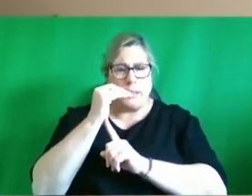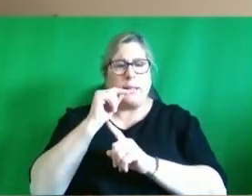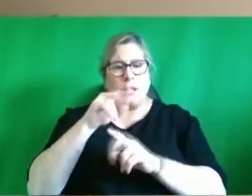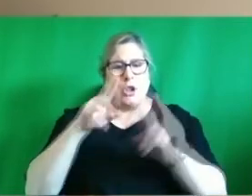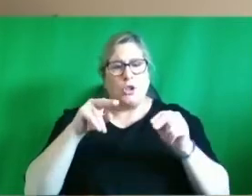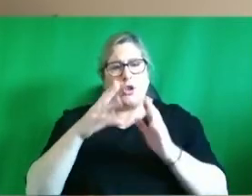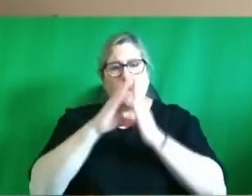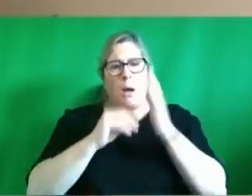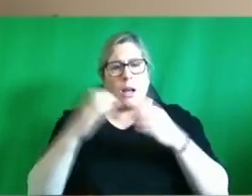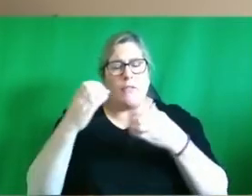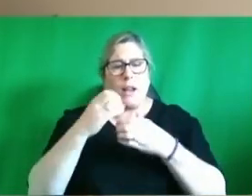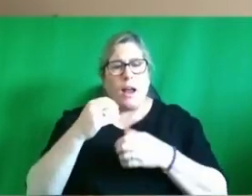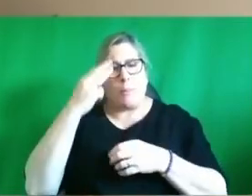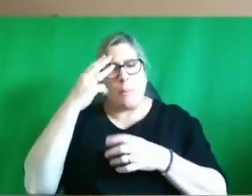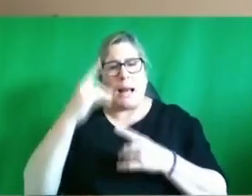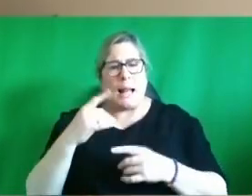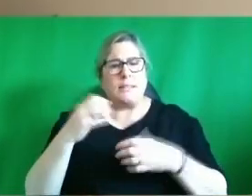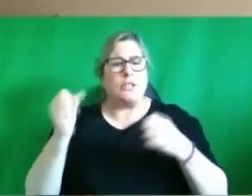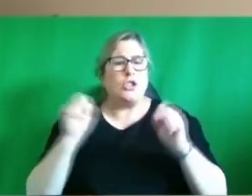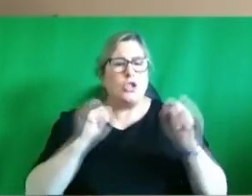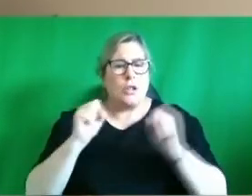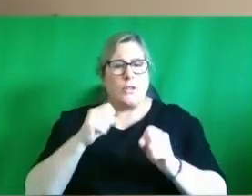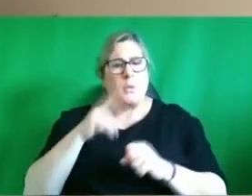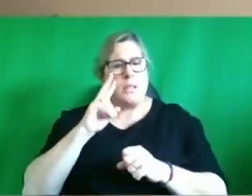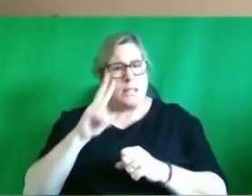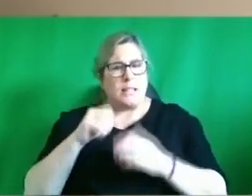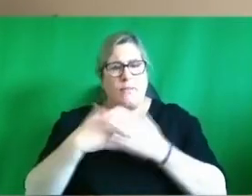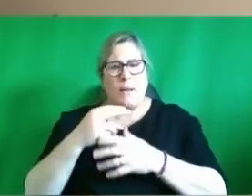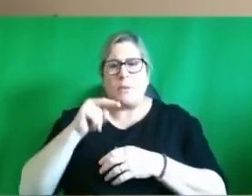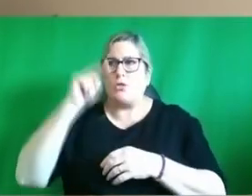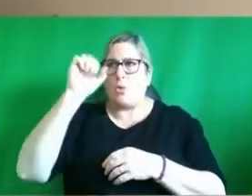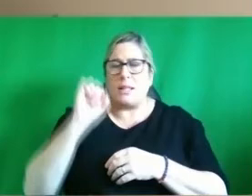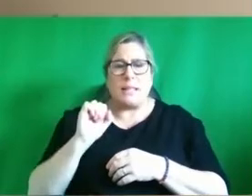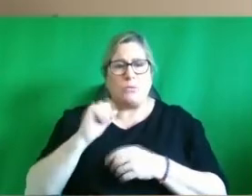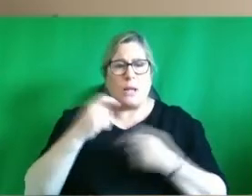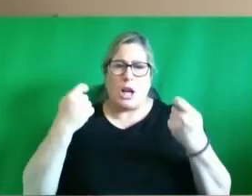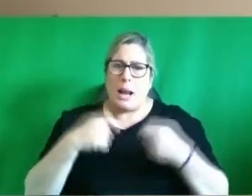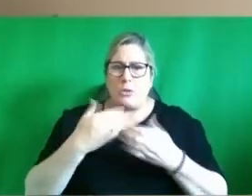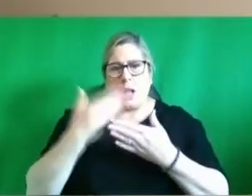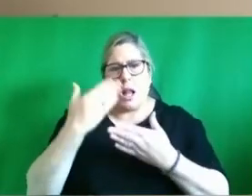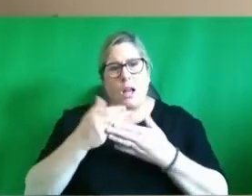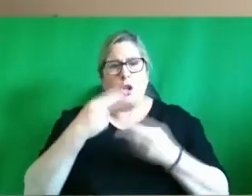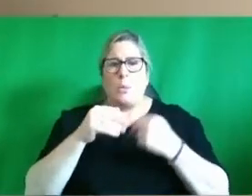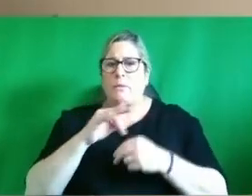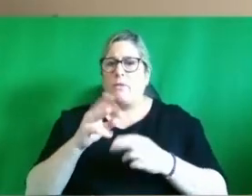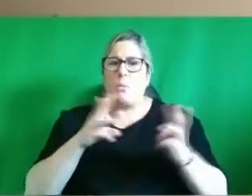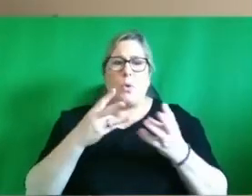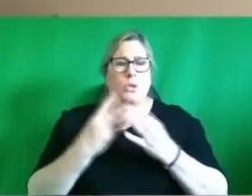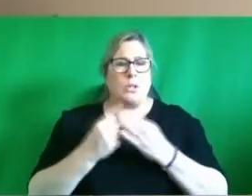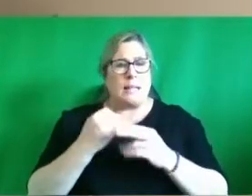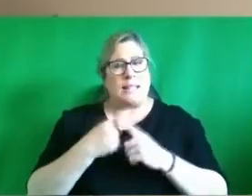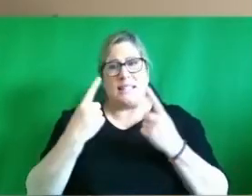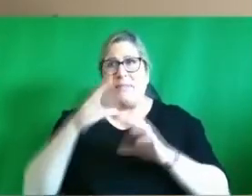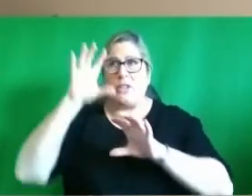services and again we've seen examples of this develop both north and south and the collaboration and learning that comes from working together in different jurisdictions